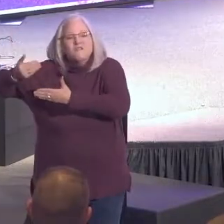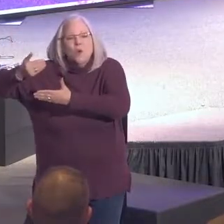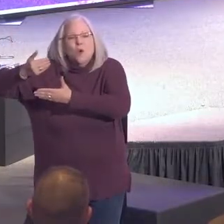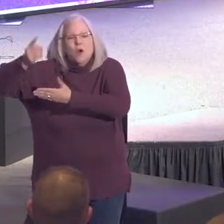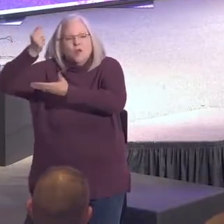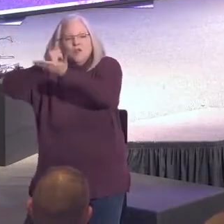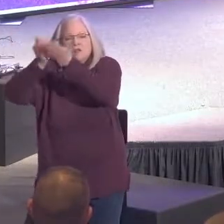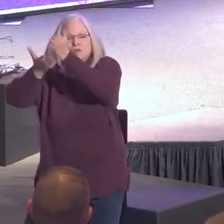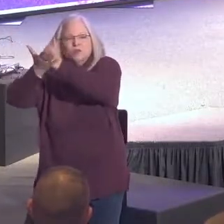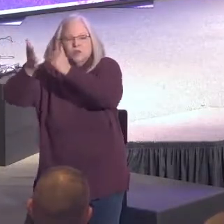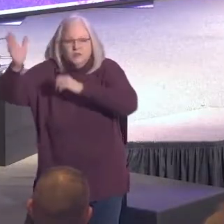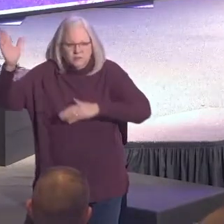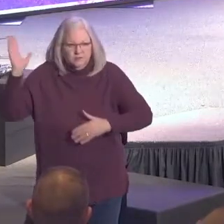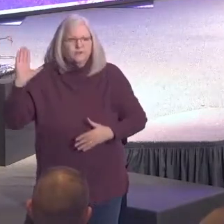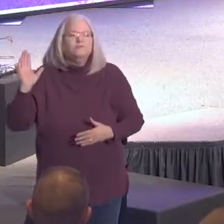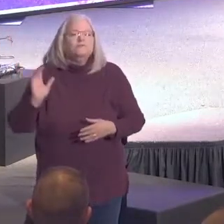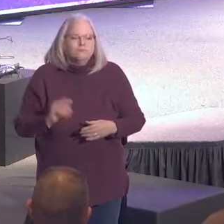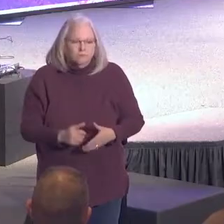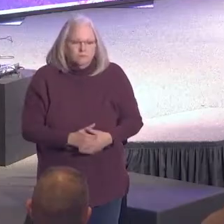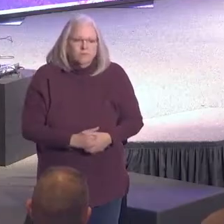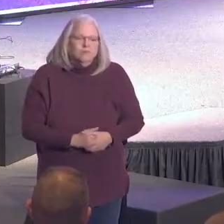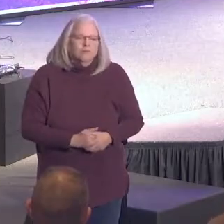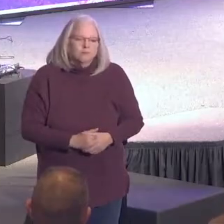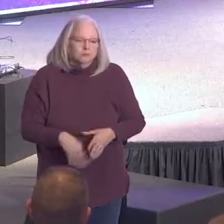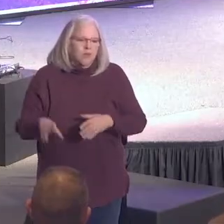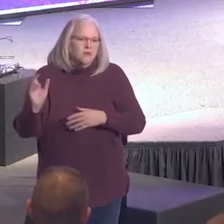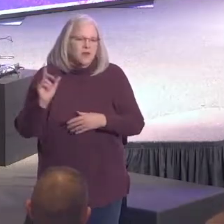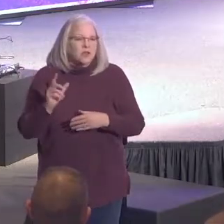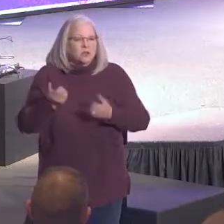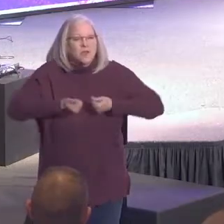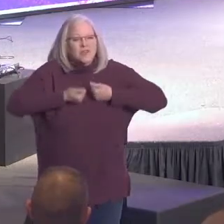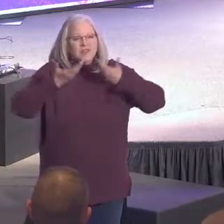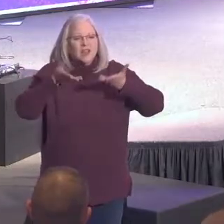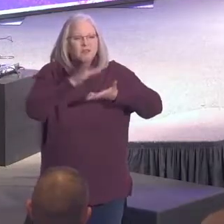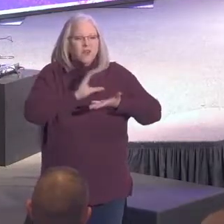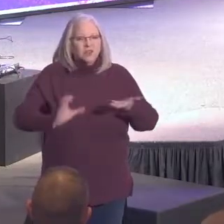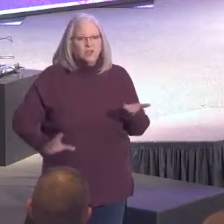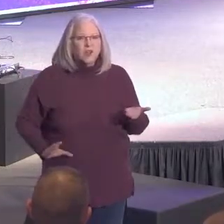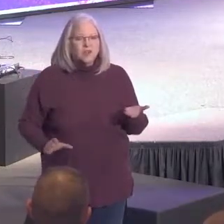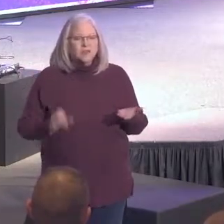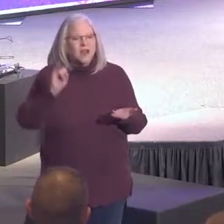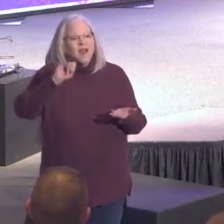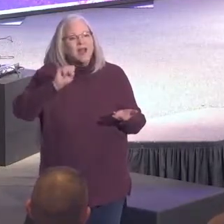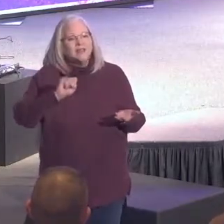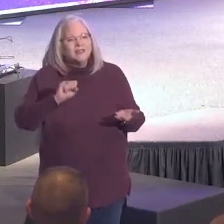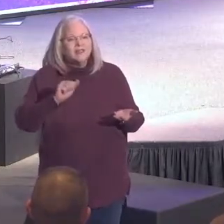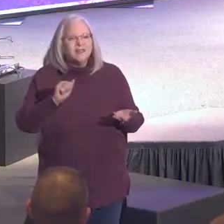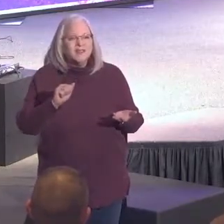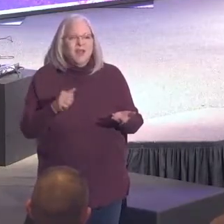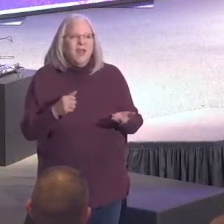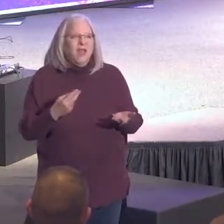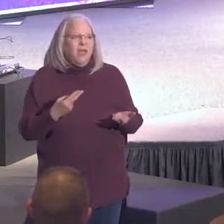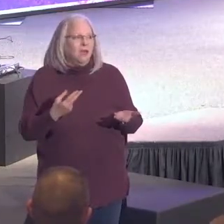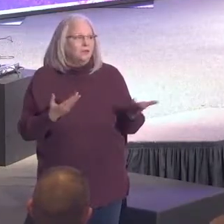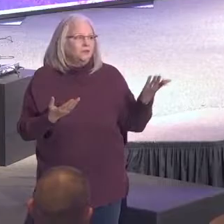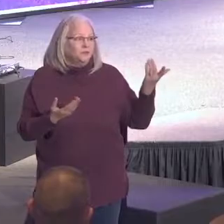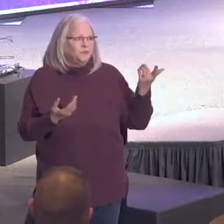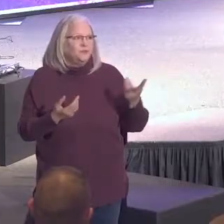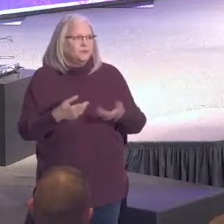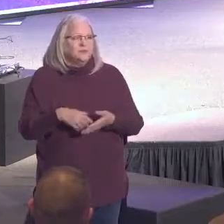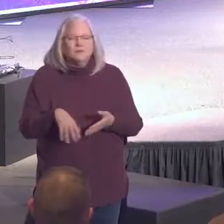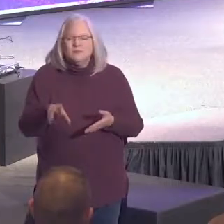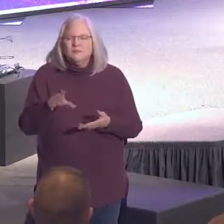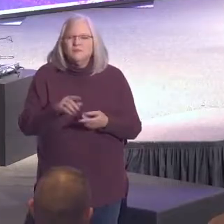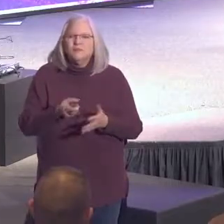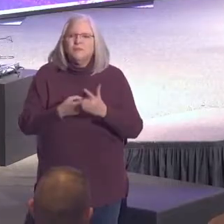is just such a vivid imagery of the sacrifice of Christ. This is from Isaiah, the 53rd chapter, beginning in verse